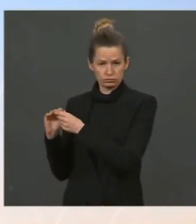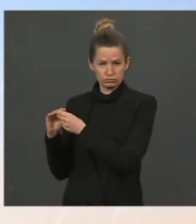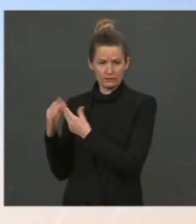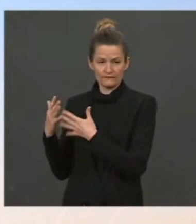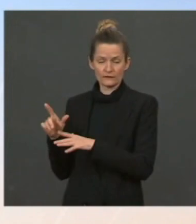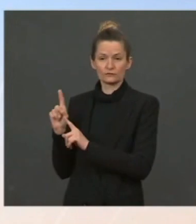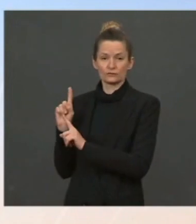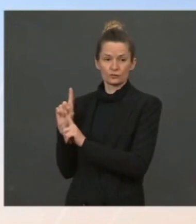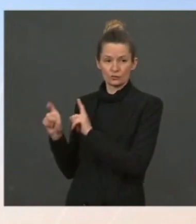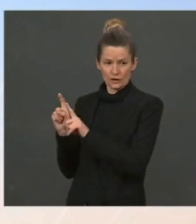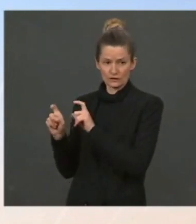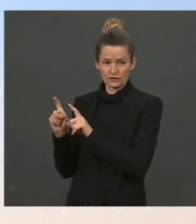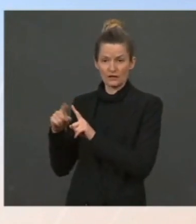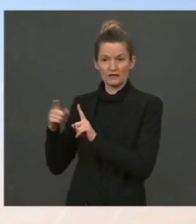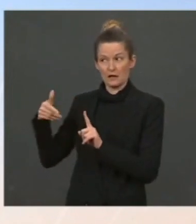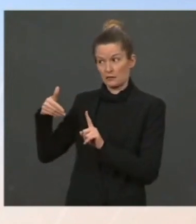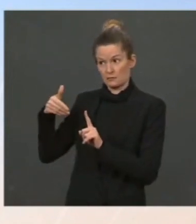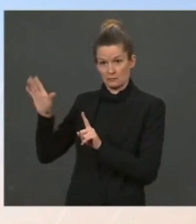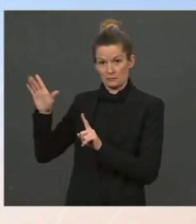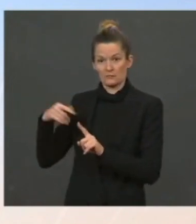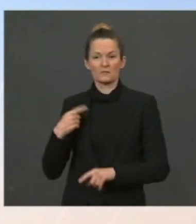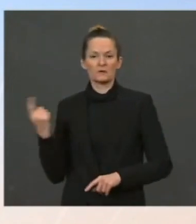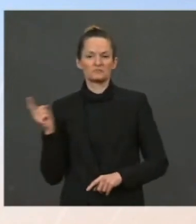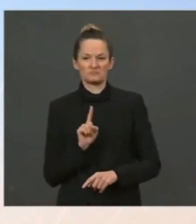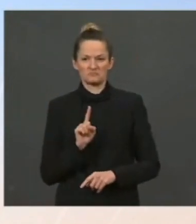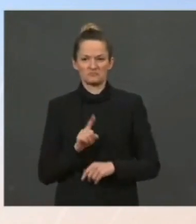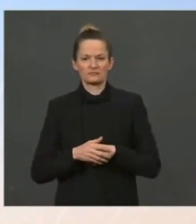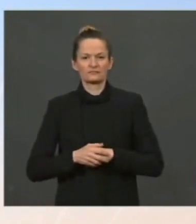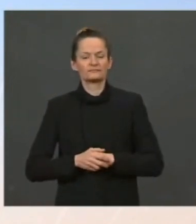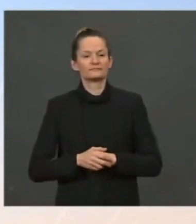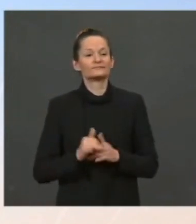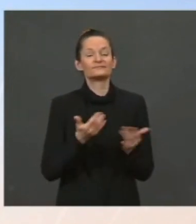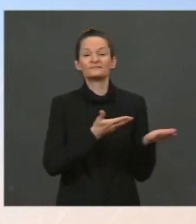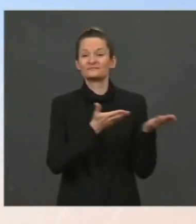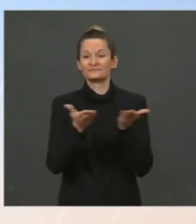and we'll continue to do a briefing after that. I'll turn it over. much.